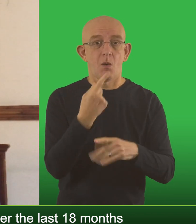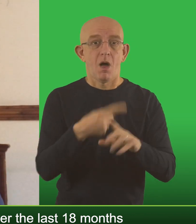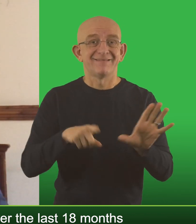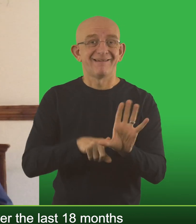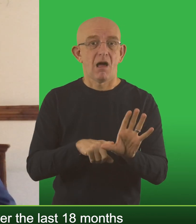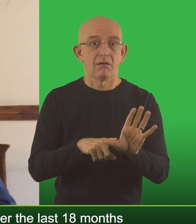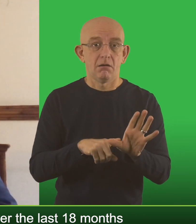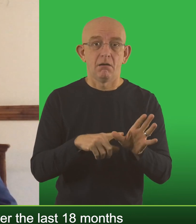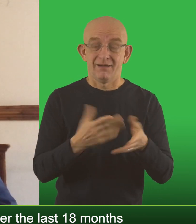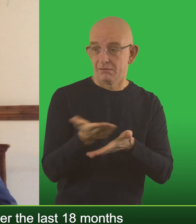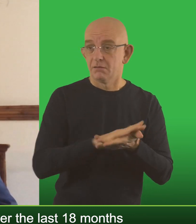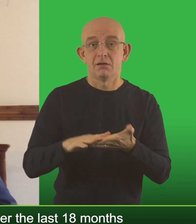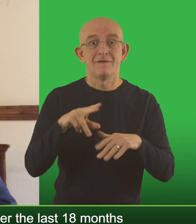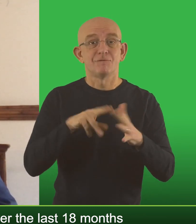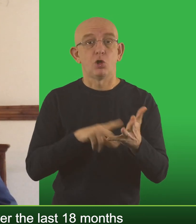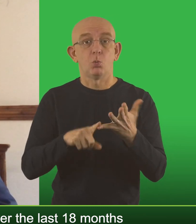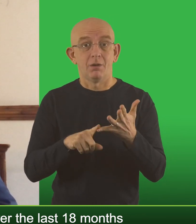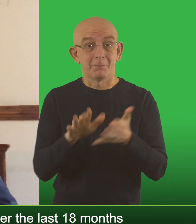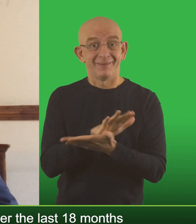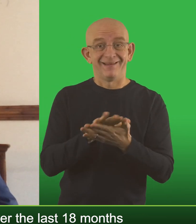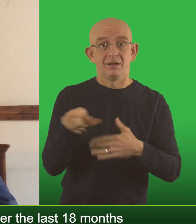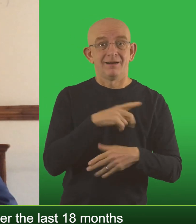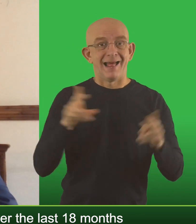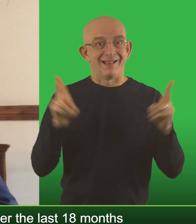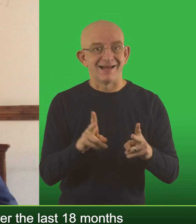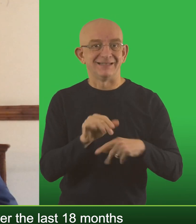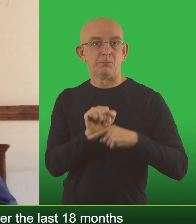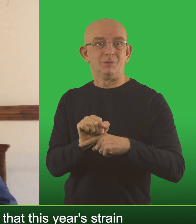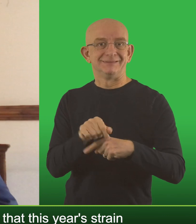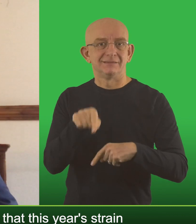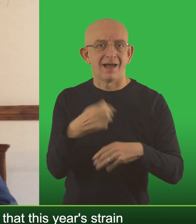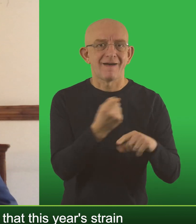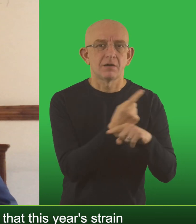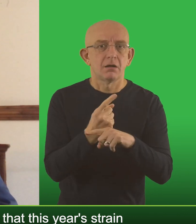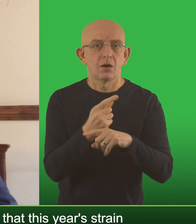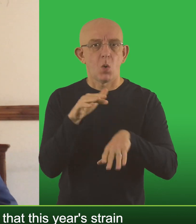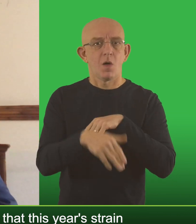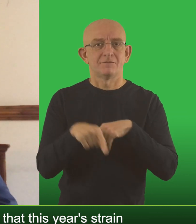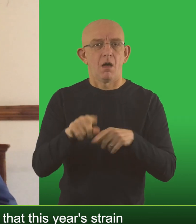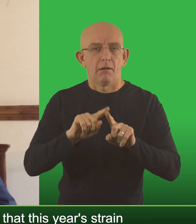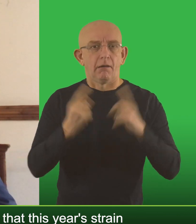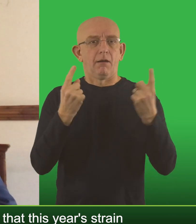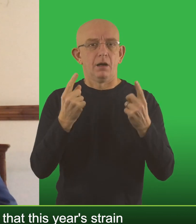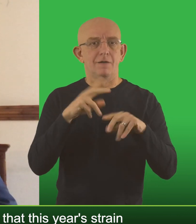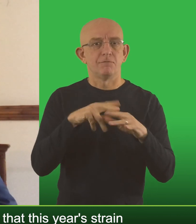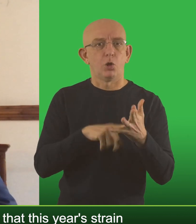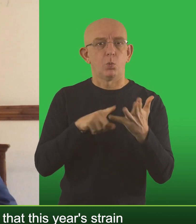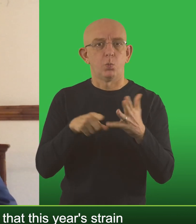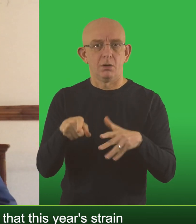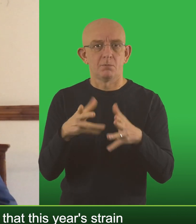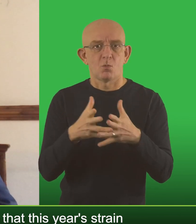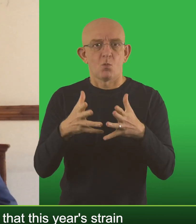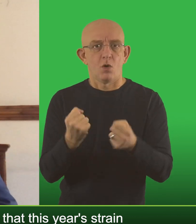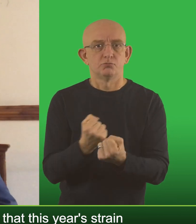effectively wiped flu out last last year. But so we've got less immunity and there's some commentary that this year's